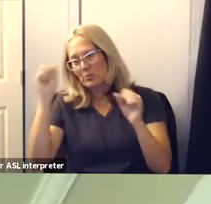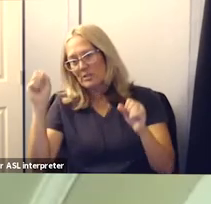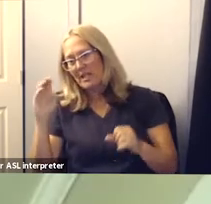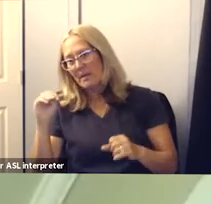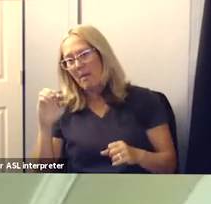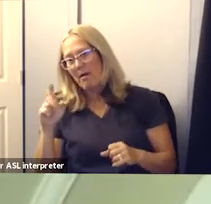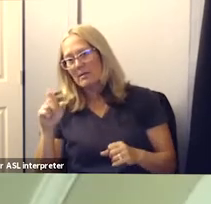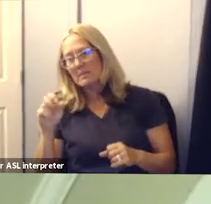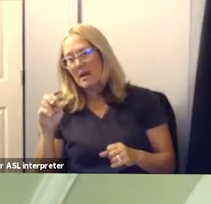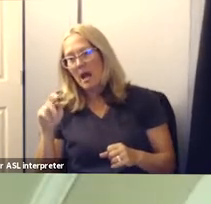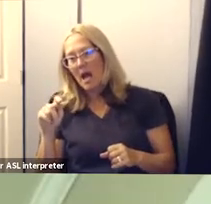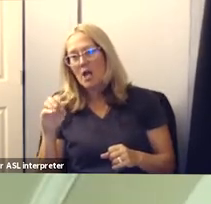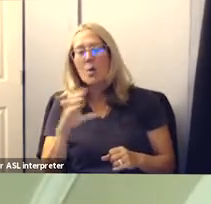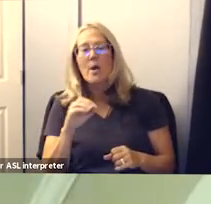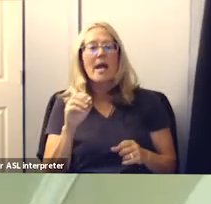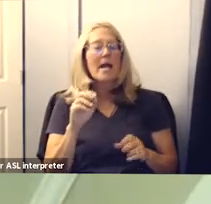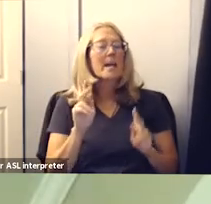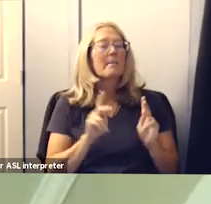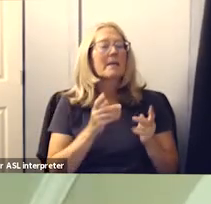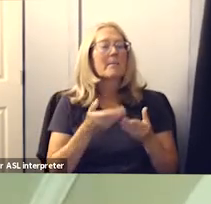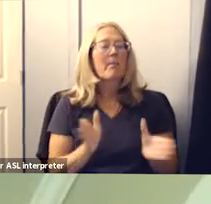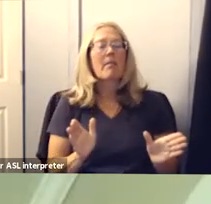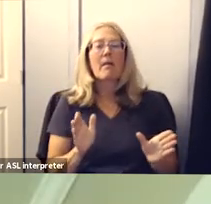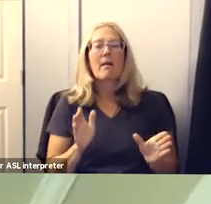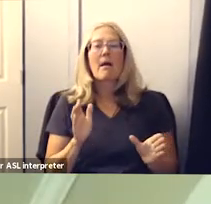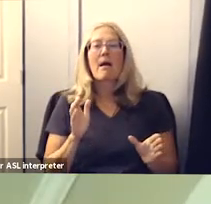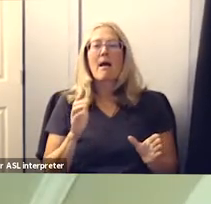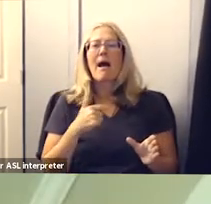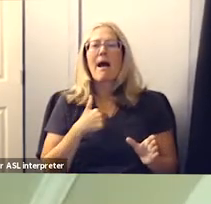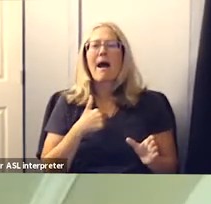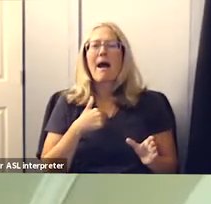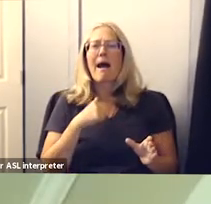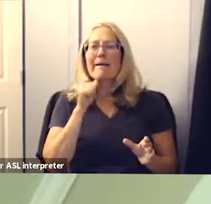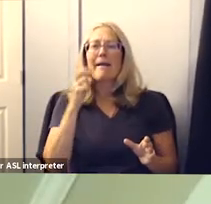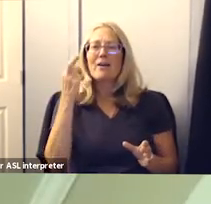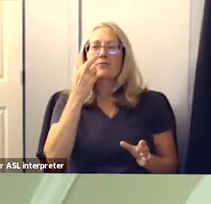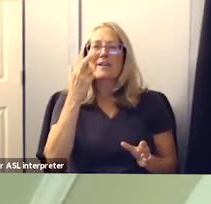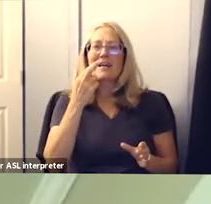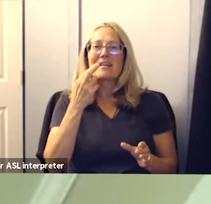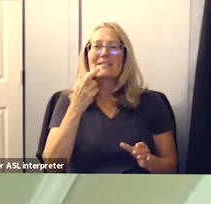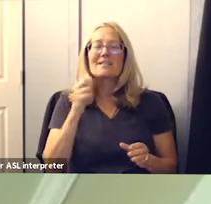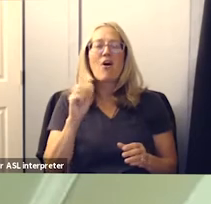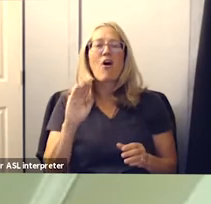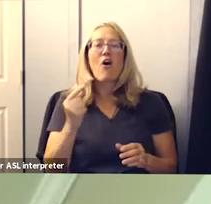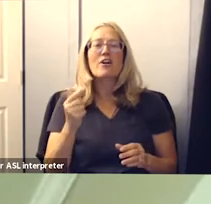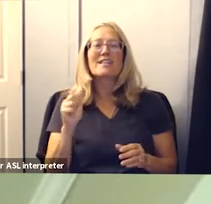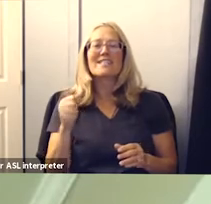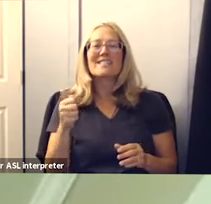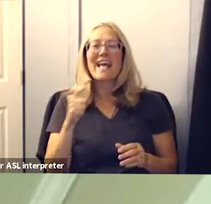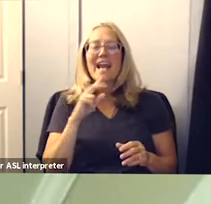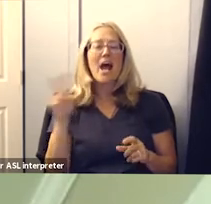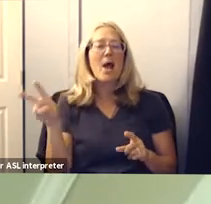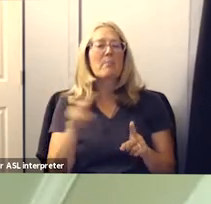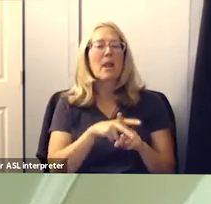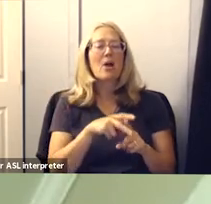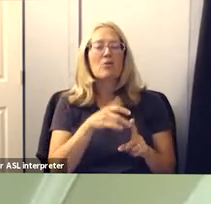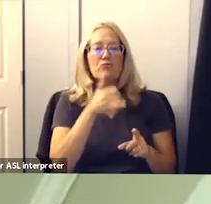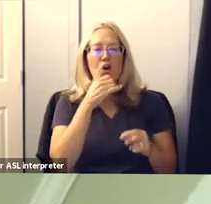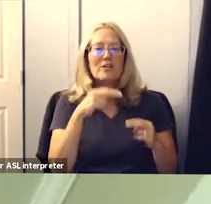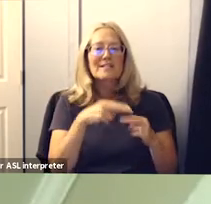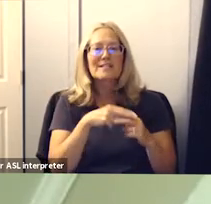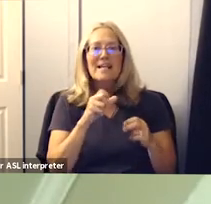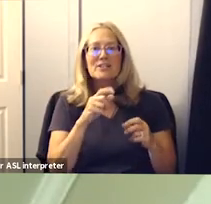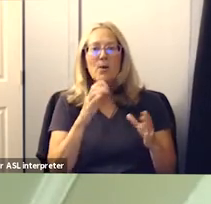um i'm sorry fran i threw you a little curveball here i realized this was supposed to be for august 10 and i plugged it into the wrong slide deck so i'll go today